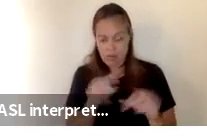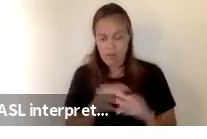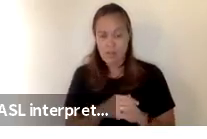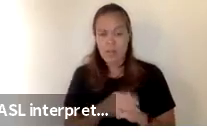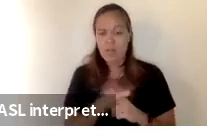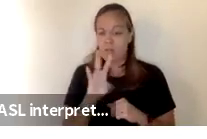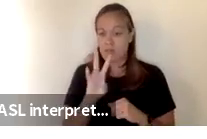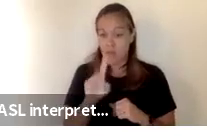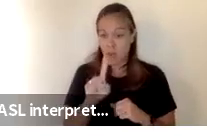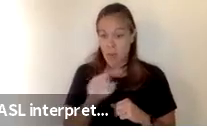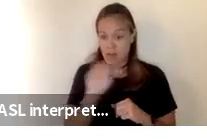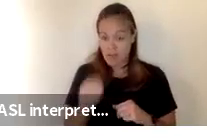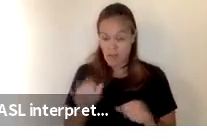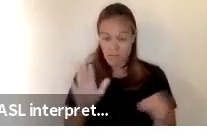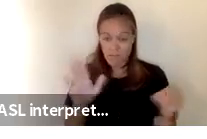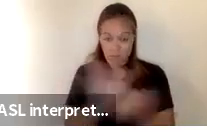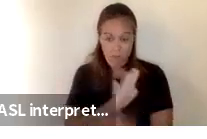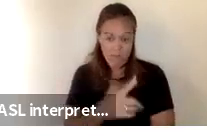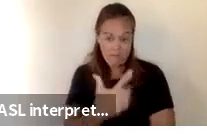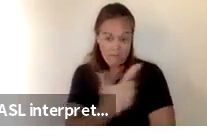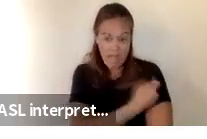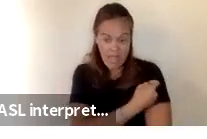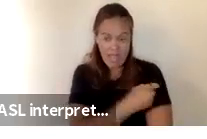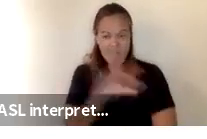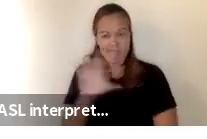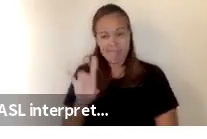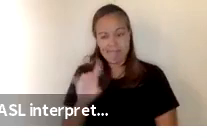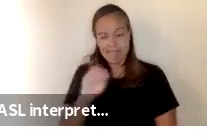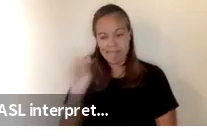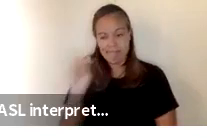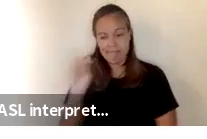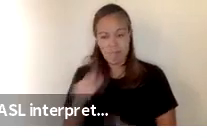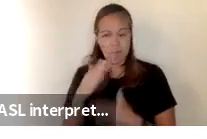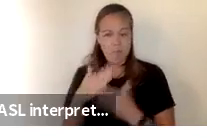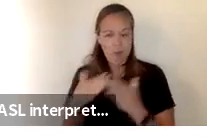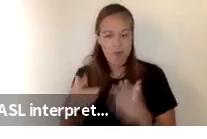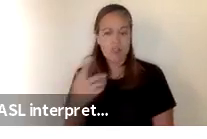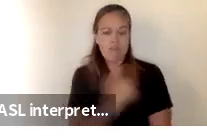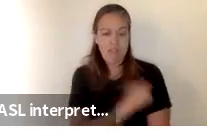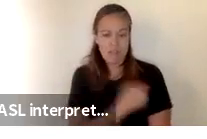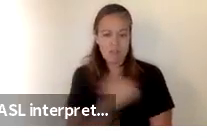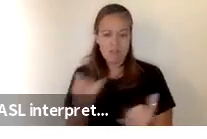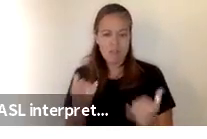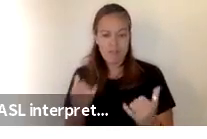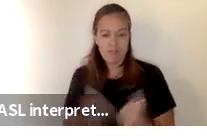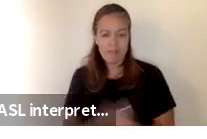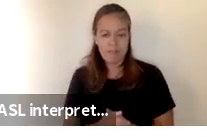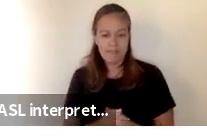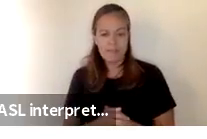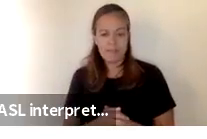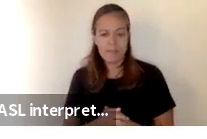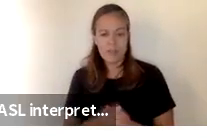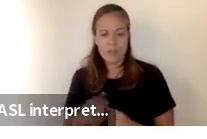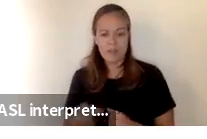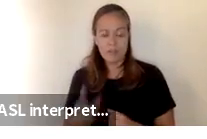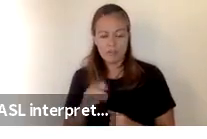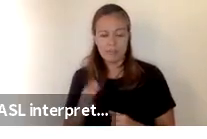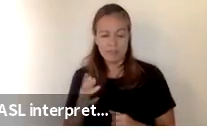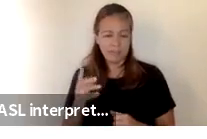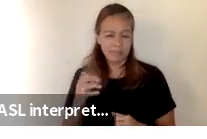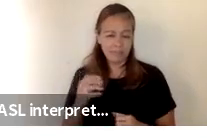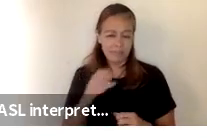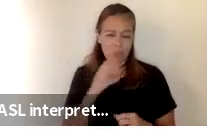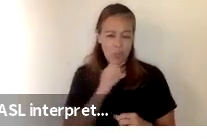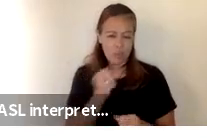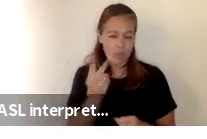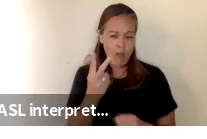71 fully vaccinated and 8 partially vaccinated at this time among those who are age 12 and